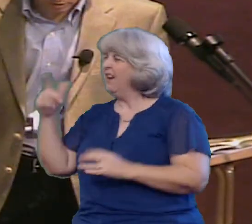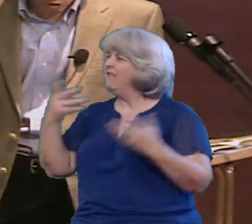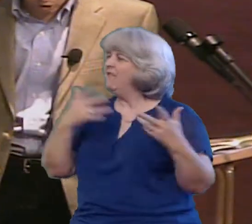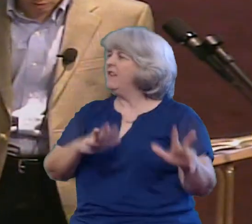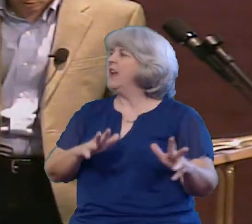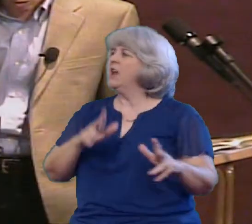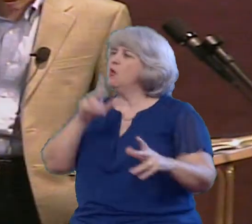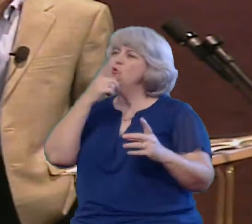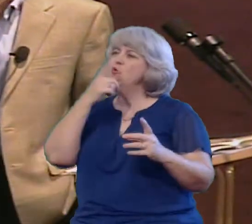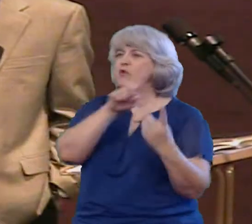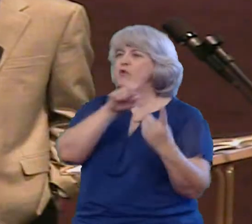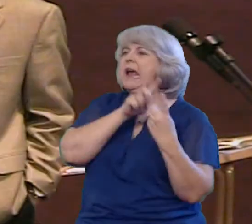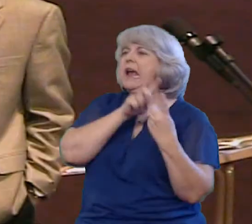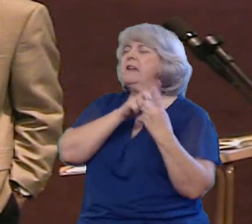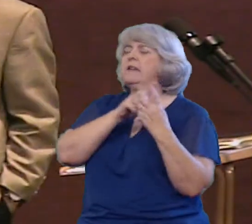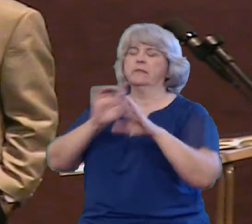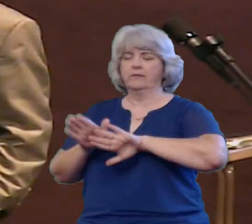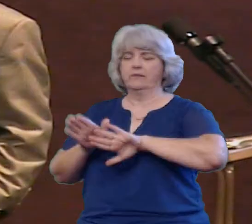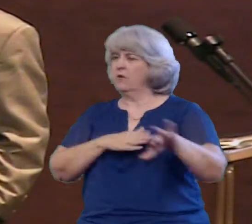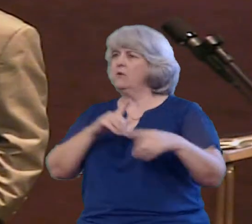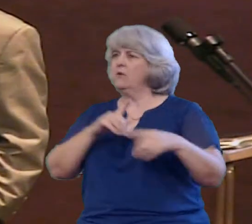you to think hard and long about somebody